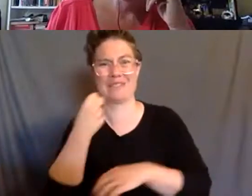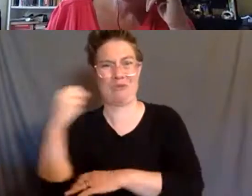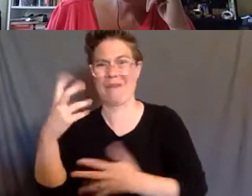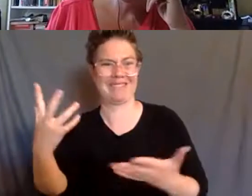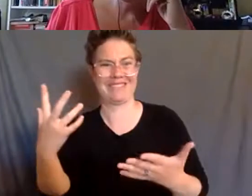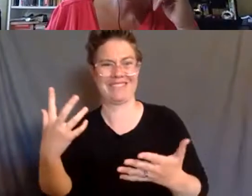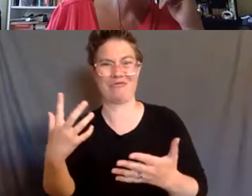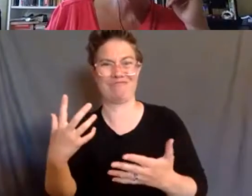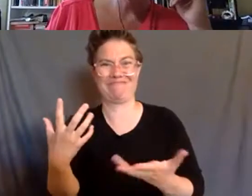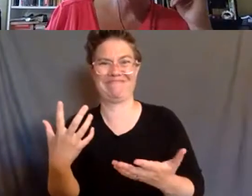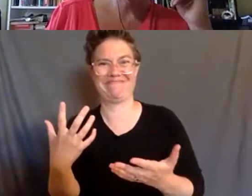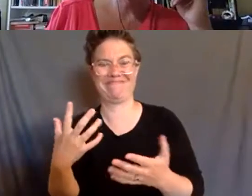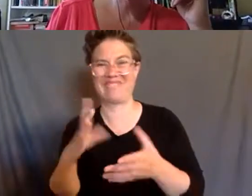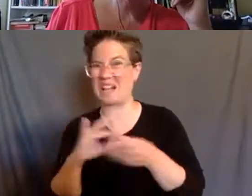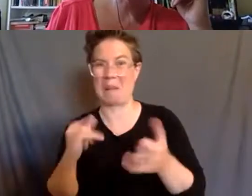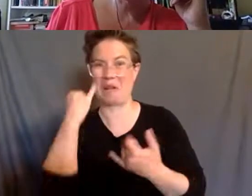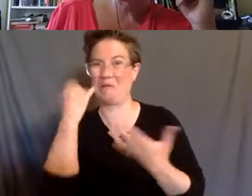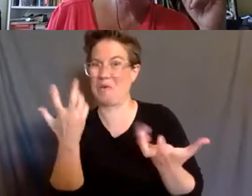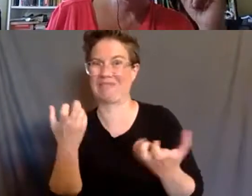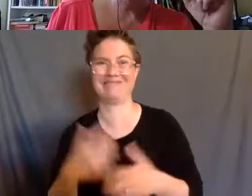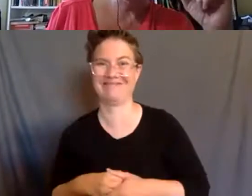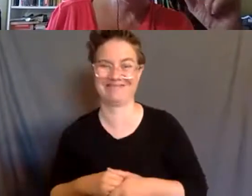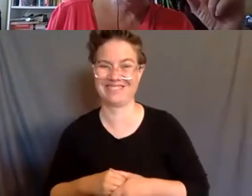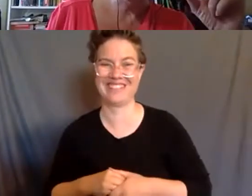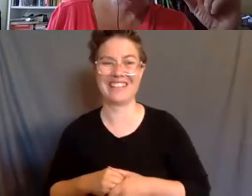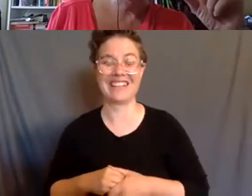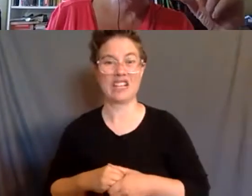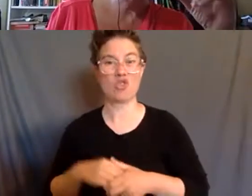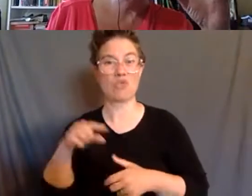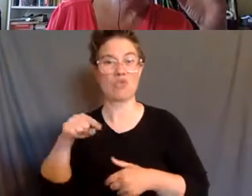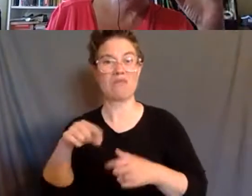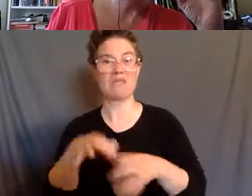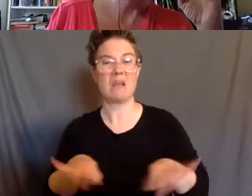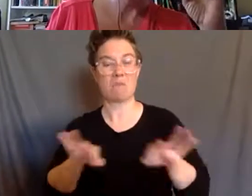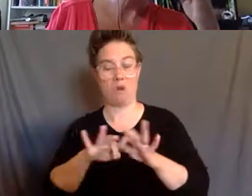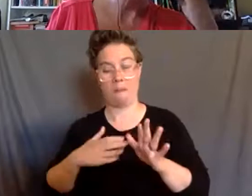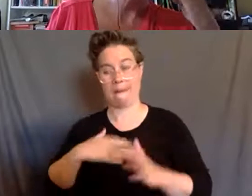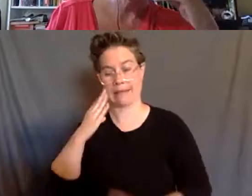But I think it was really important for me to